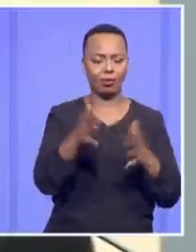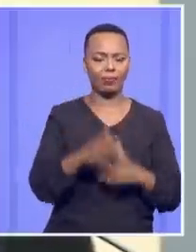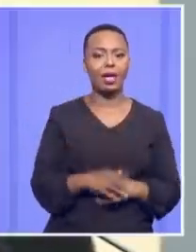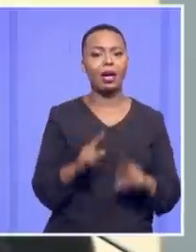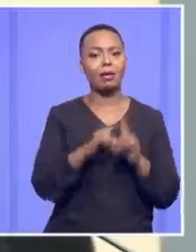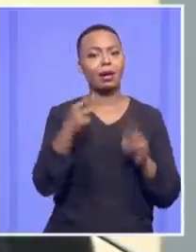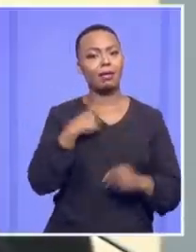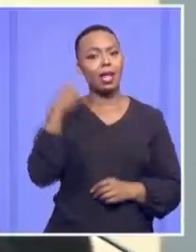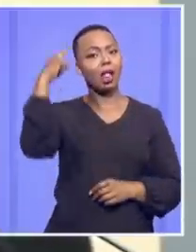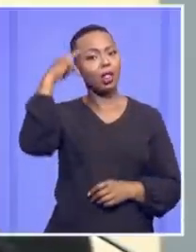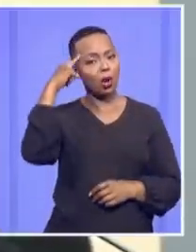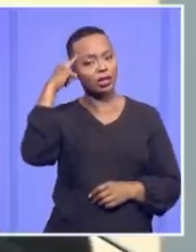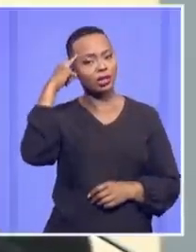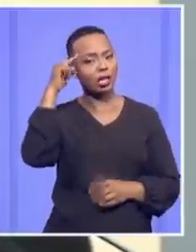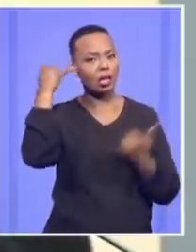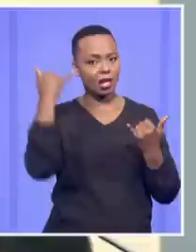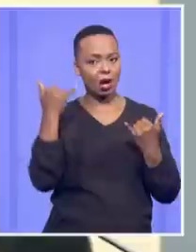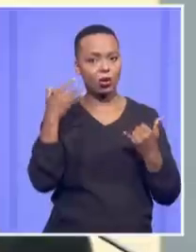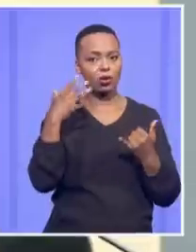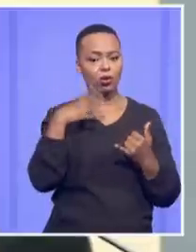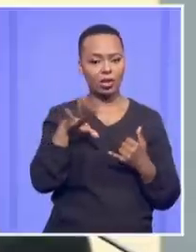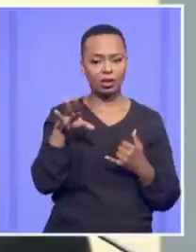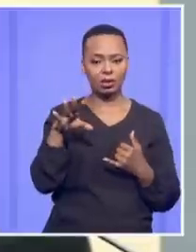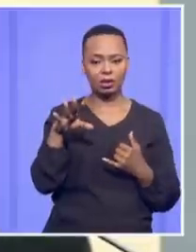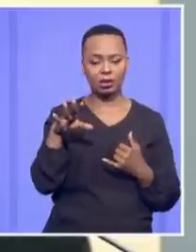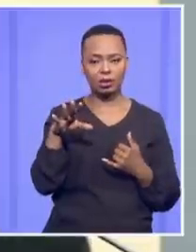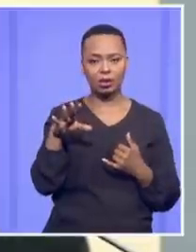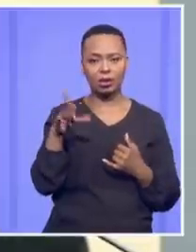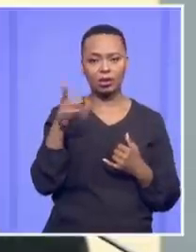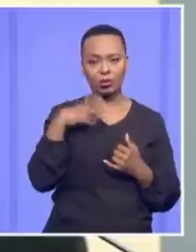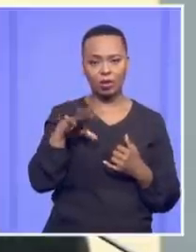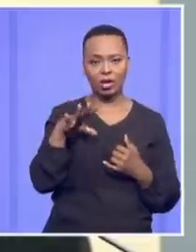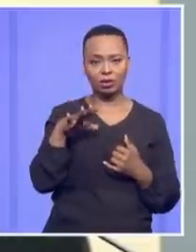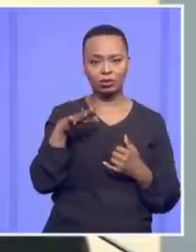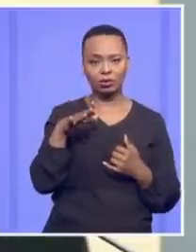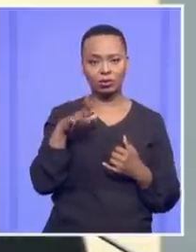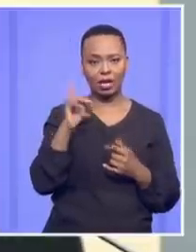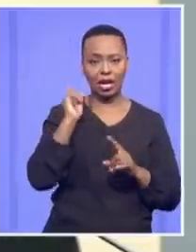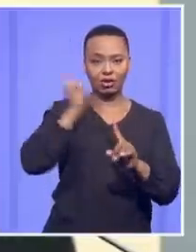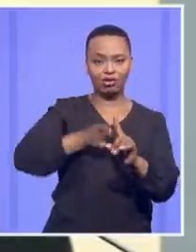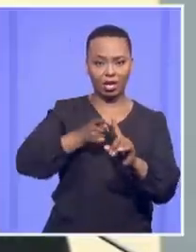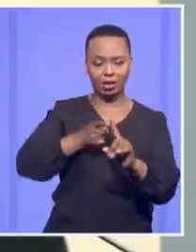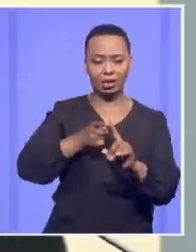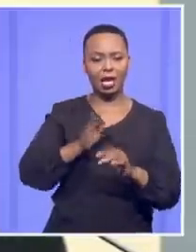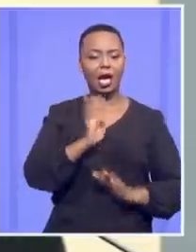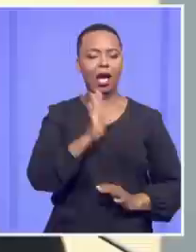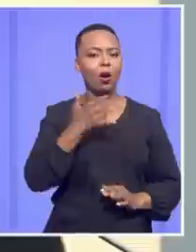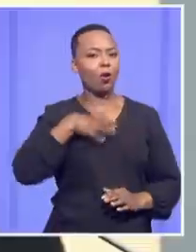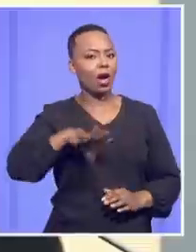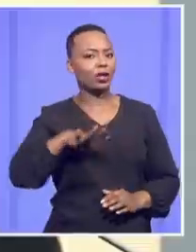thought of – do you want to take an instruction? I don't want to take an instruction. I wanted to phone a friend.